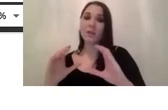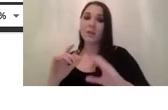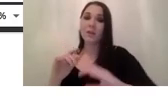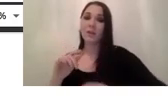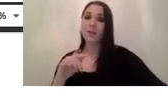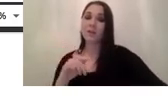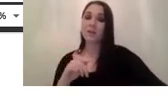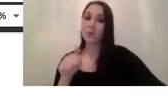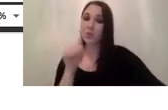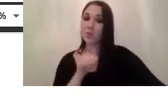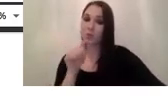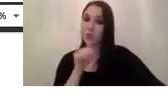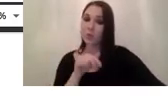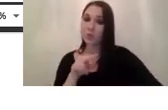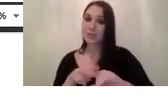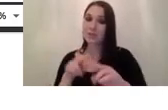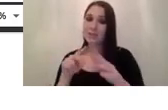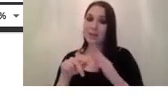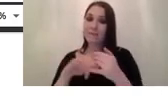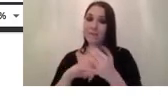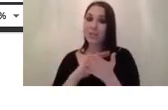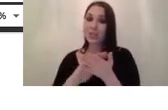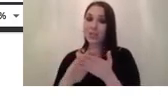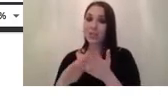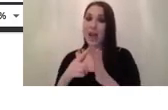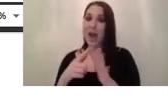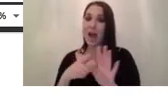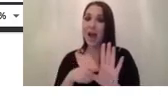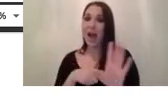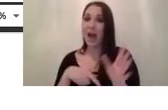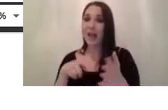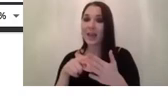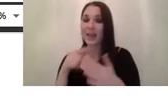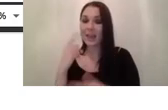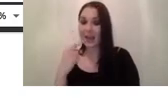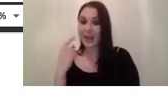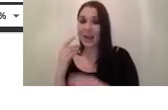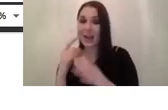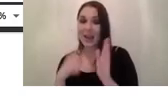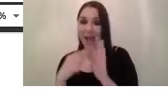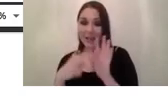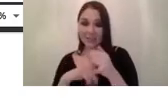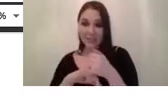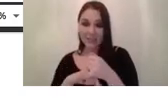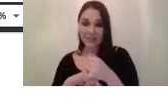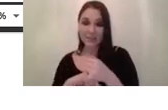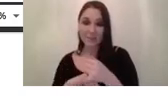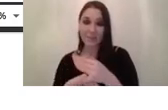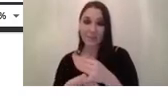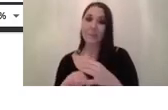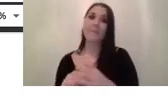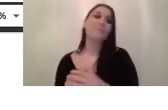a fisheye lens basically that's the basic basic concept but the thing here is that a car